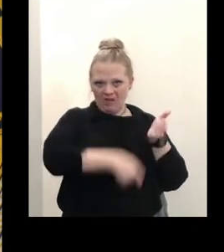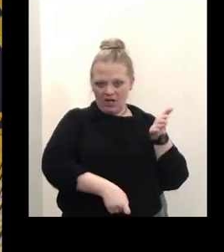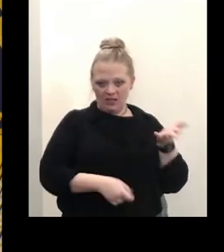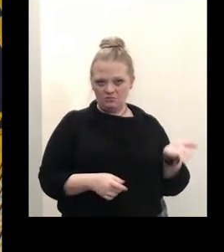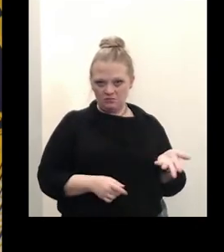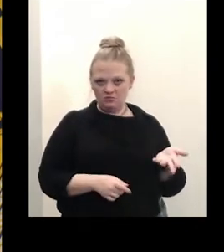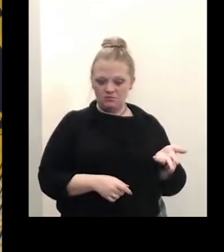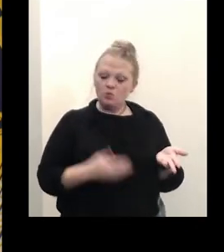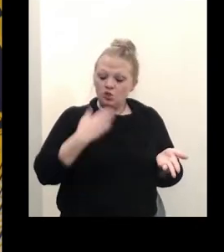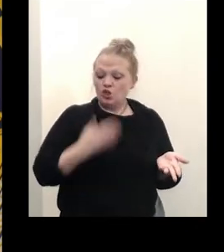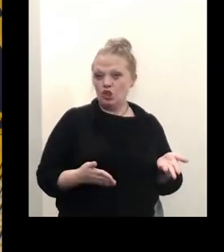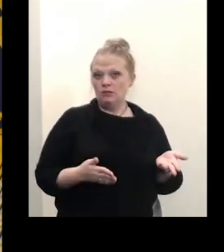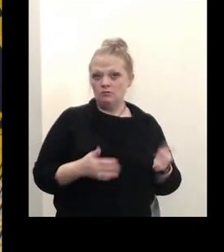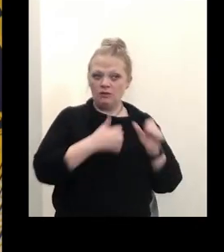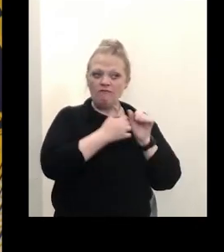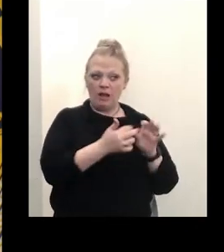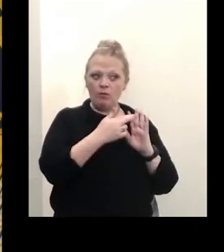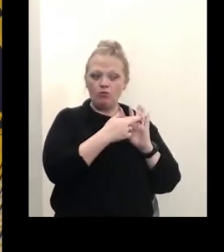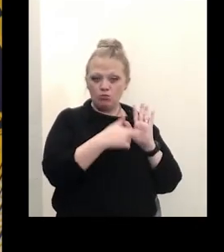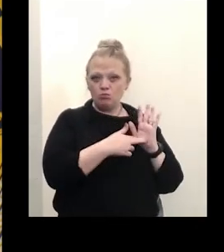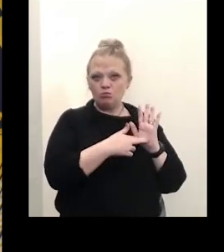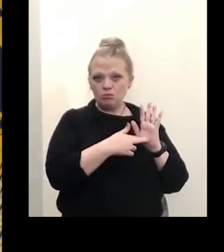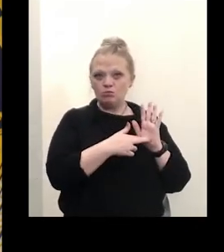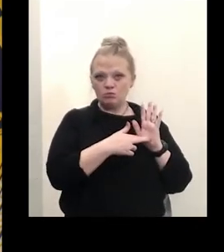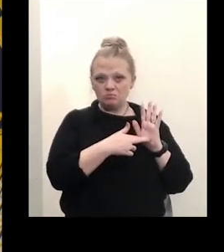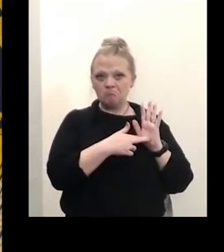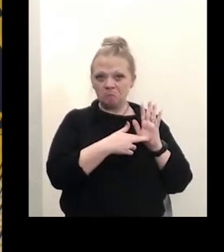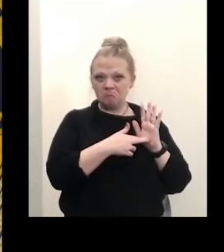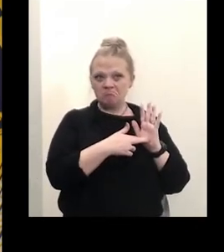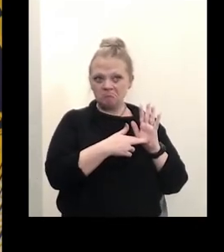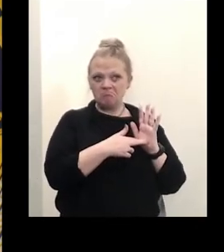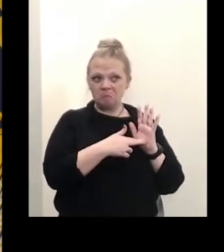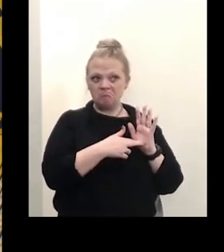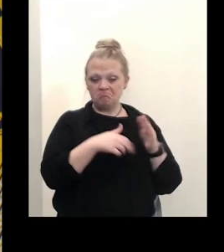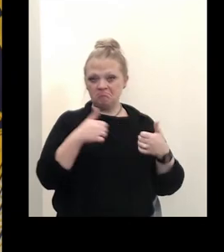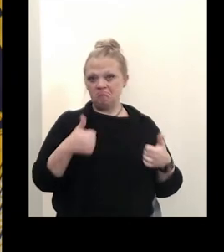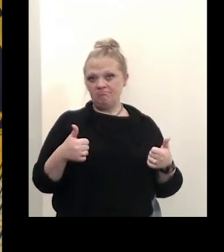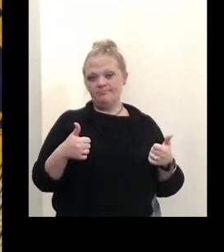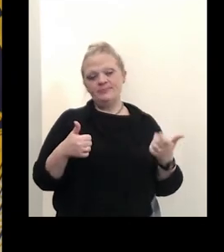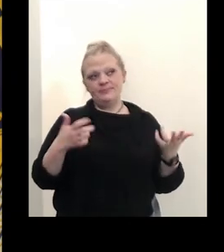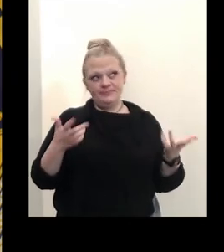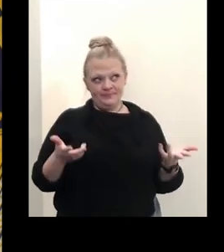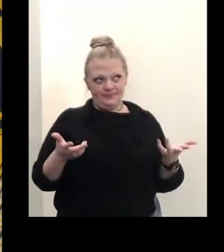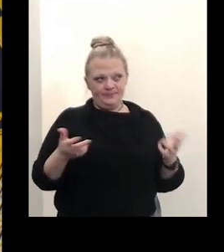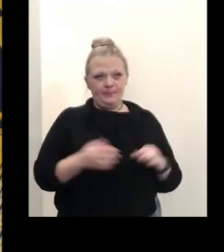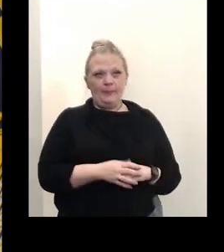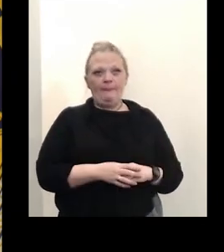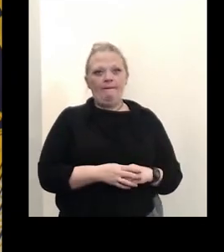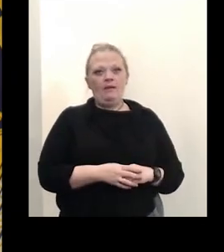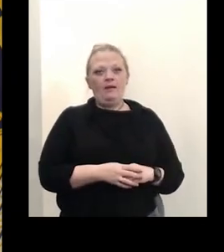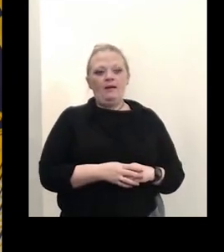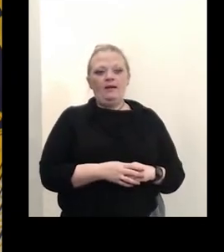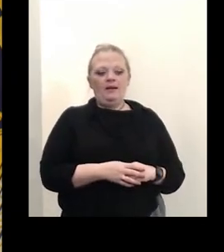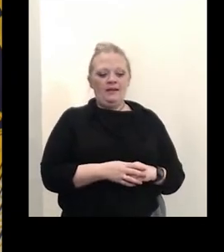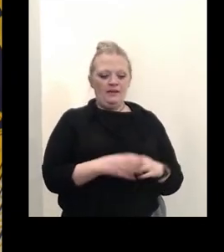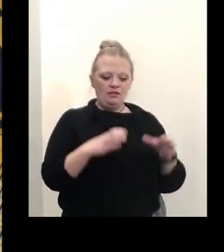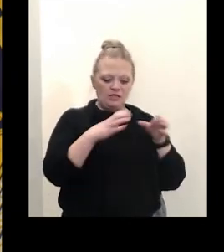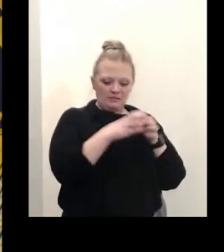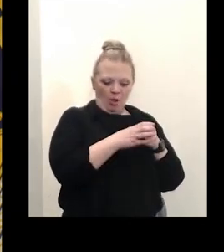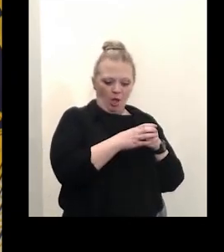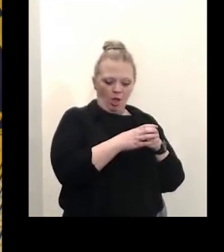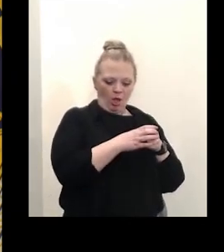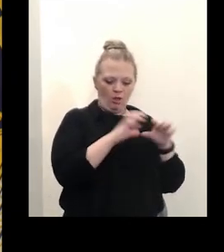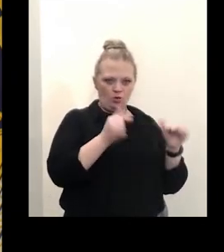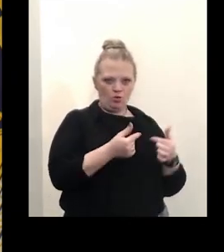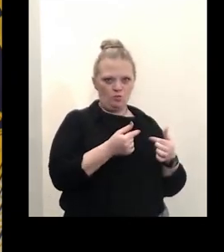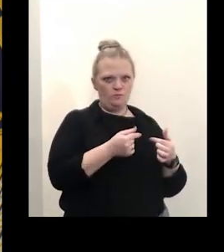that they're actually following the rules uh they're they're they're there's a very vocal minority that is against masking but the majority